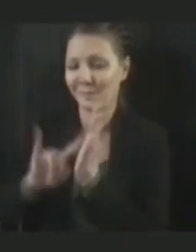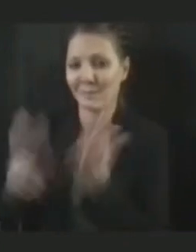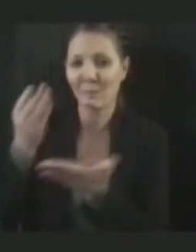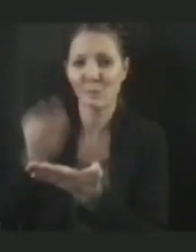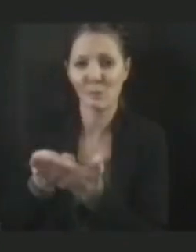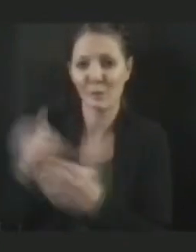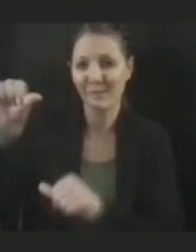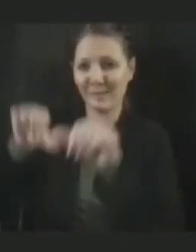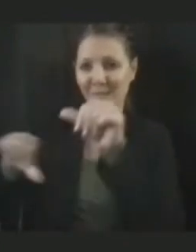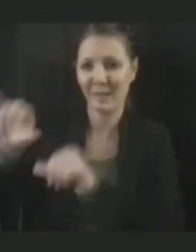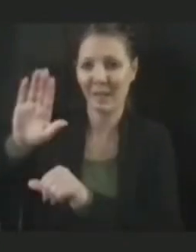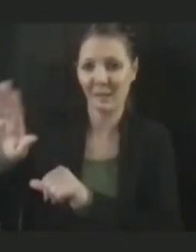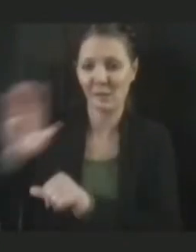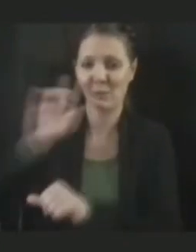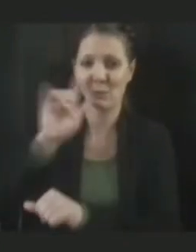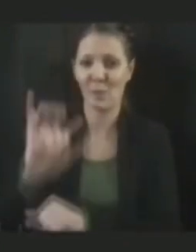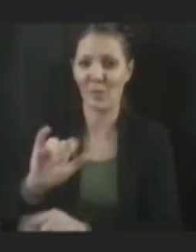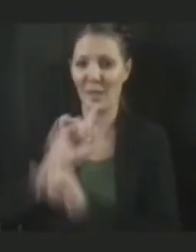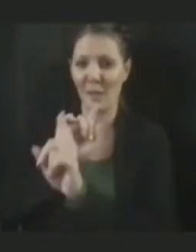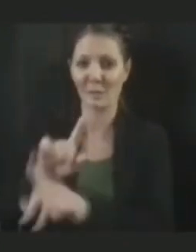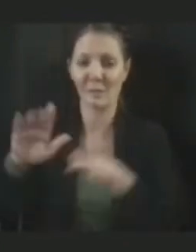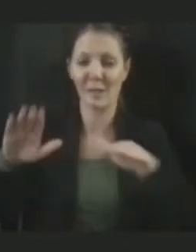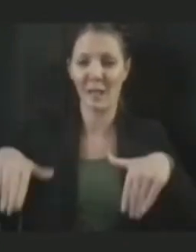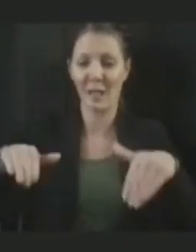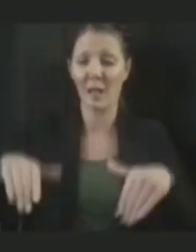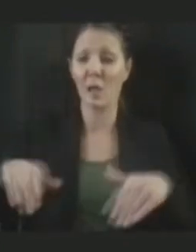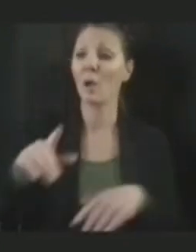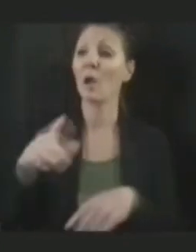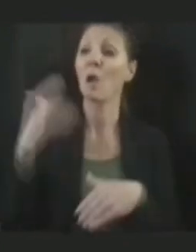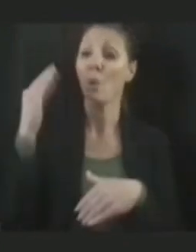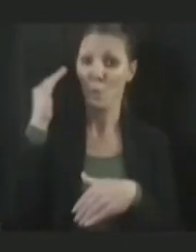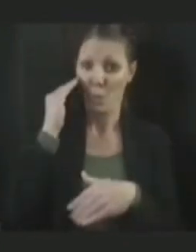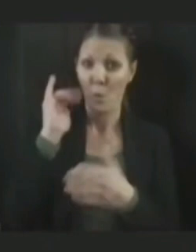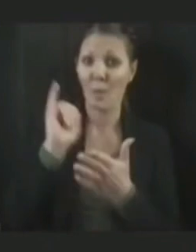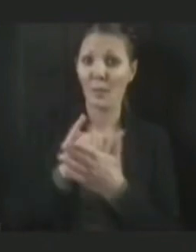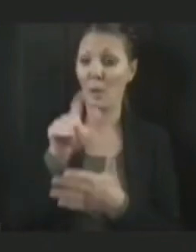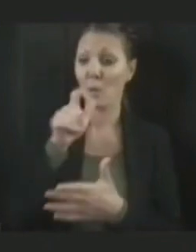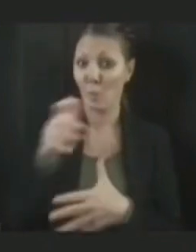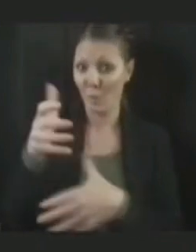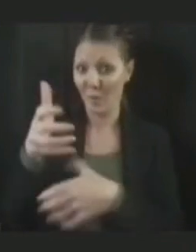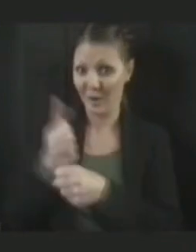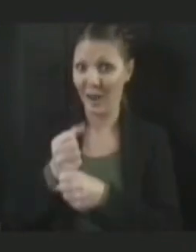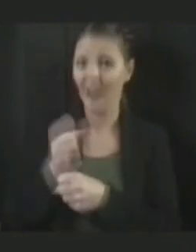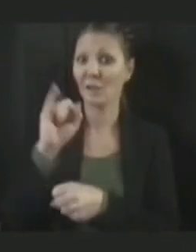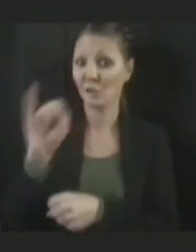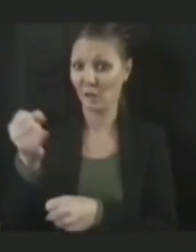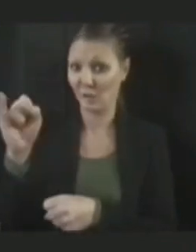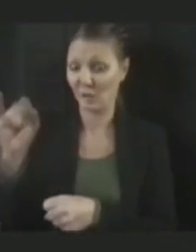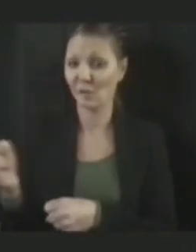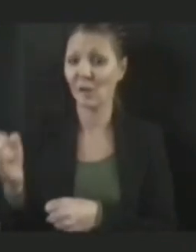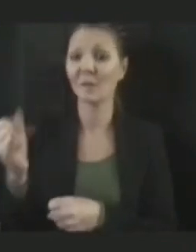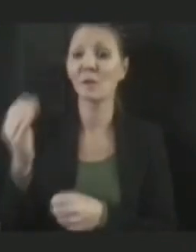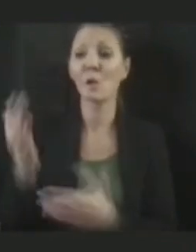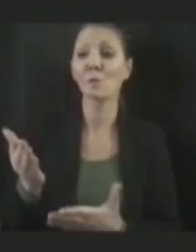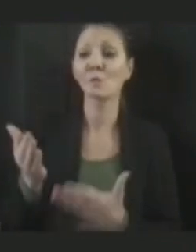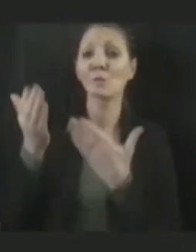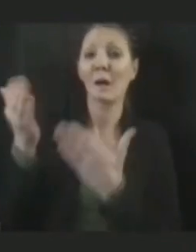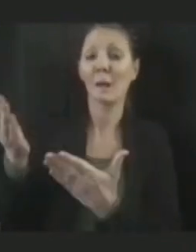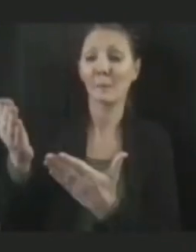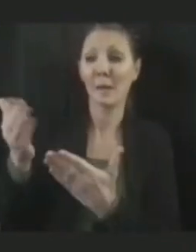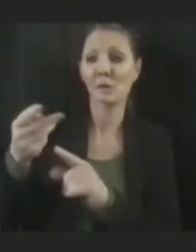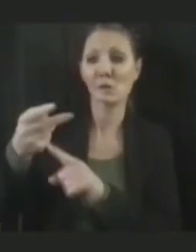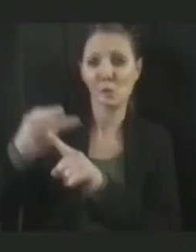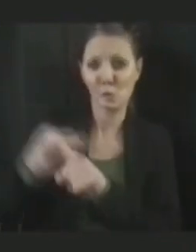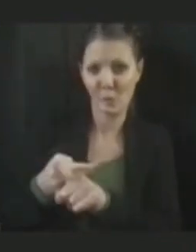for people that got Johnson and Johnson, although the recommendation is that people should get a booster after two months, most people got